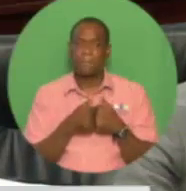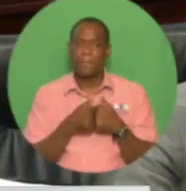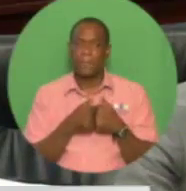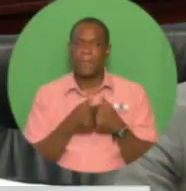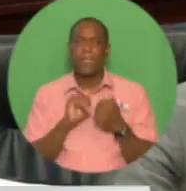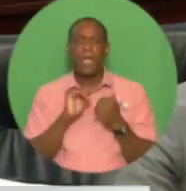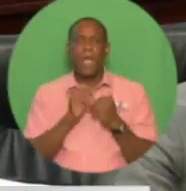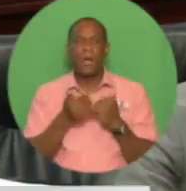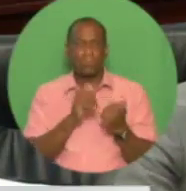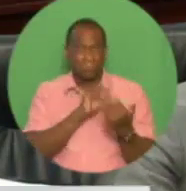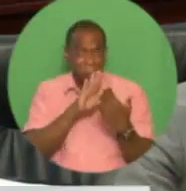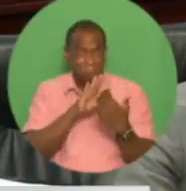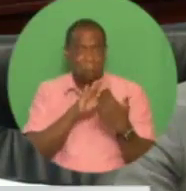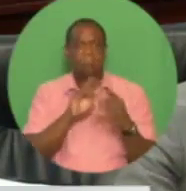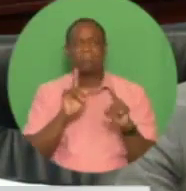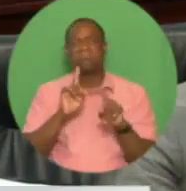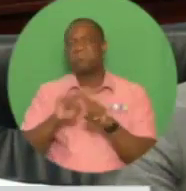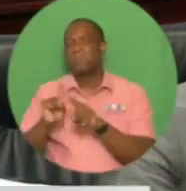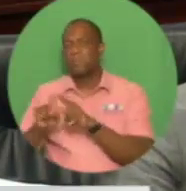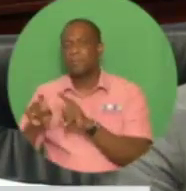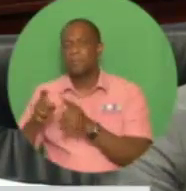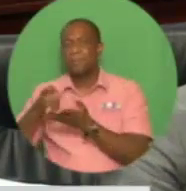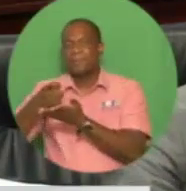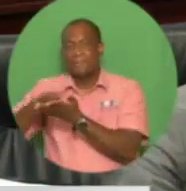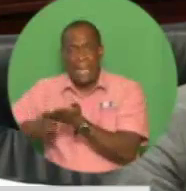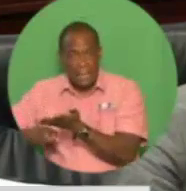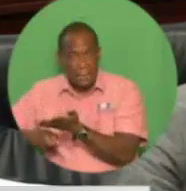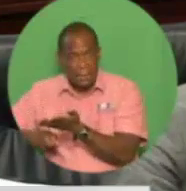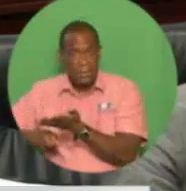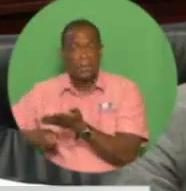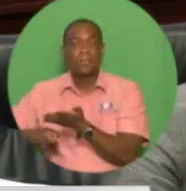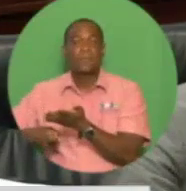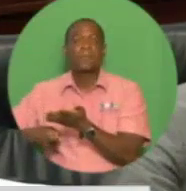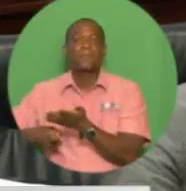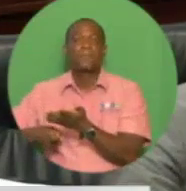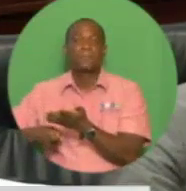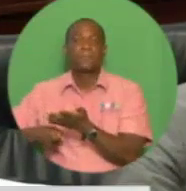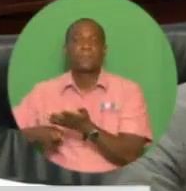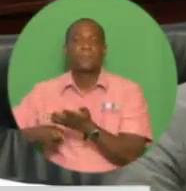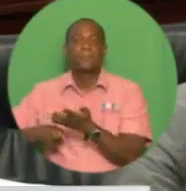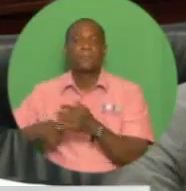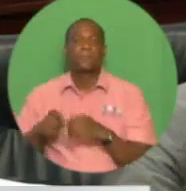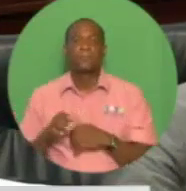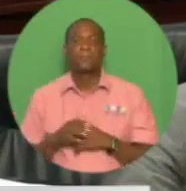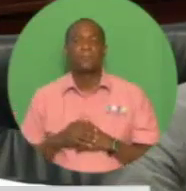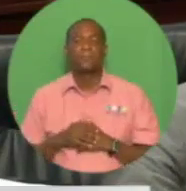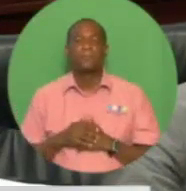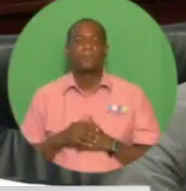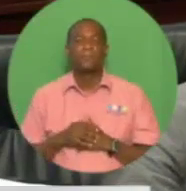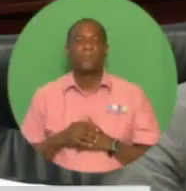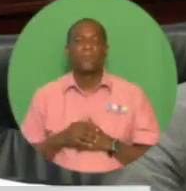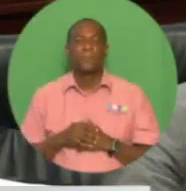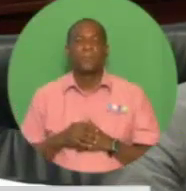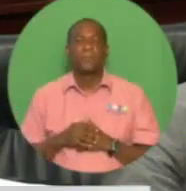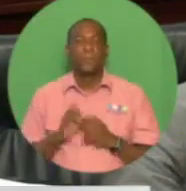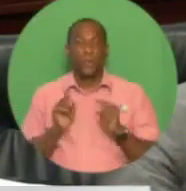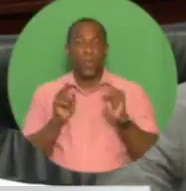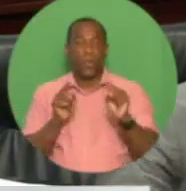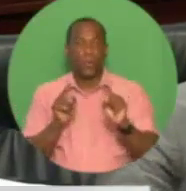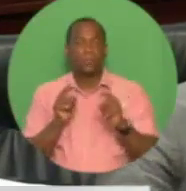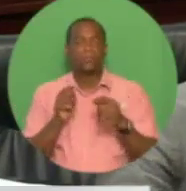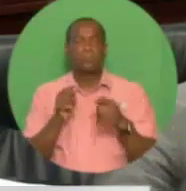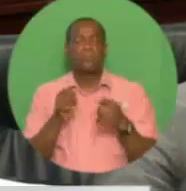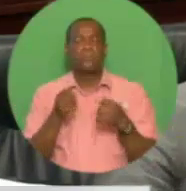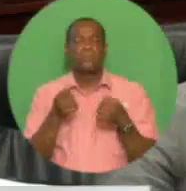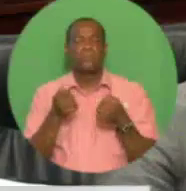and expenditure measures to ensure that our labor-intensive non-energy sector was broadly protected. As a result,